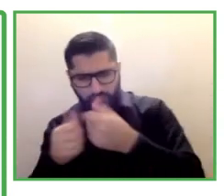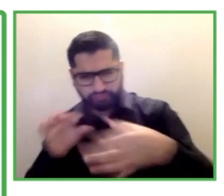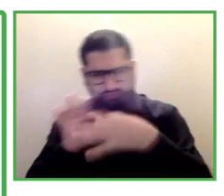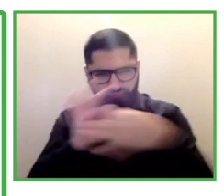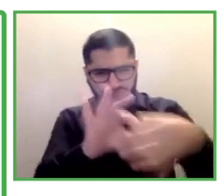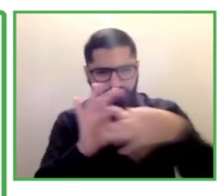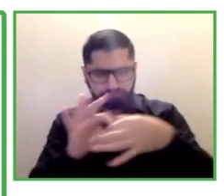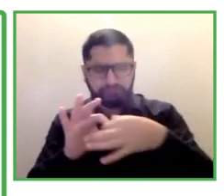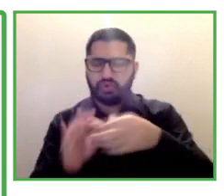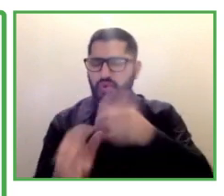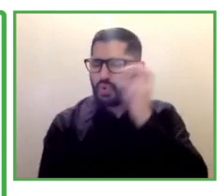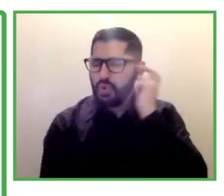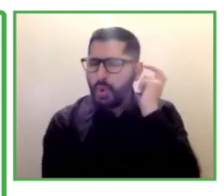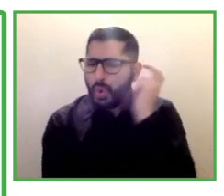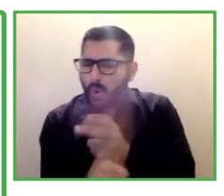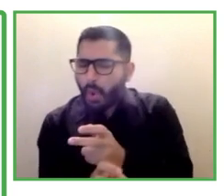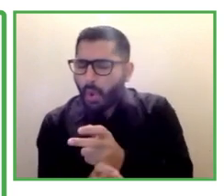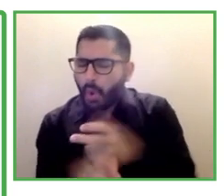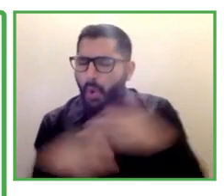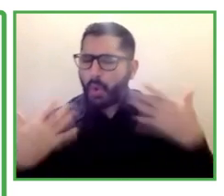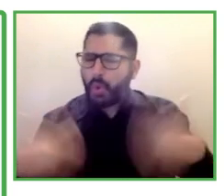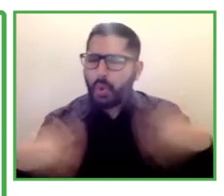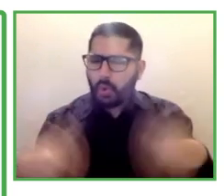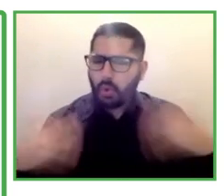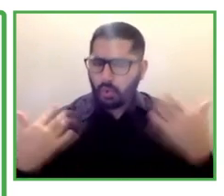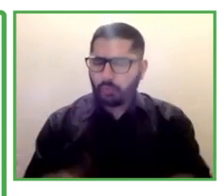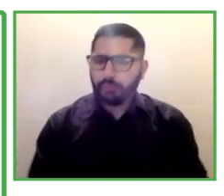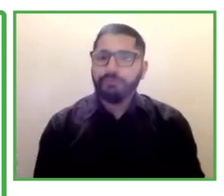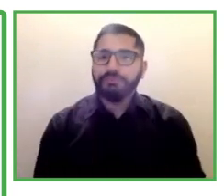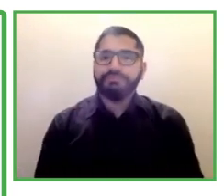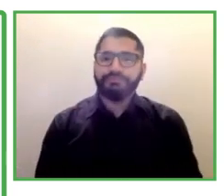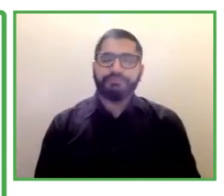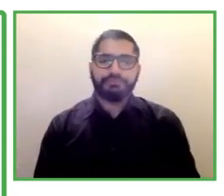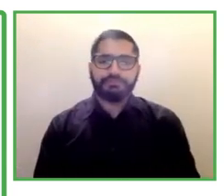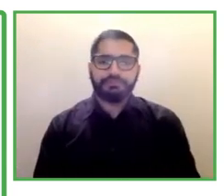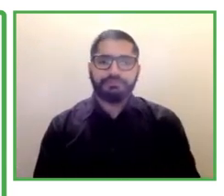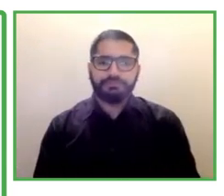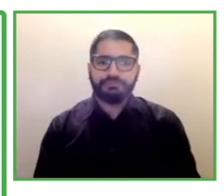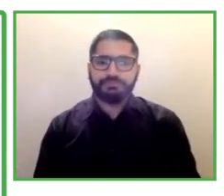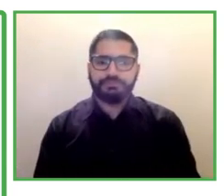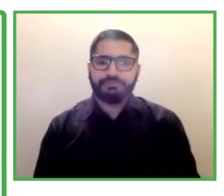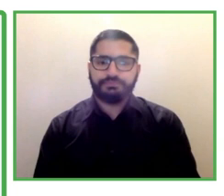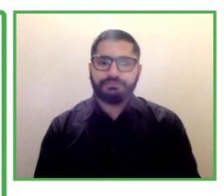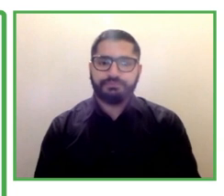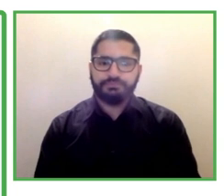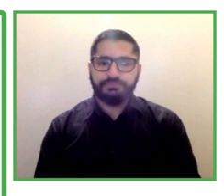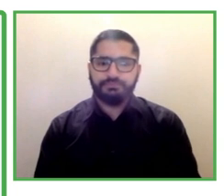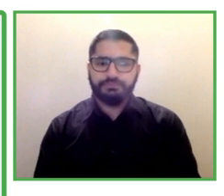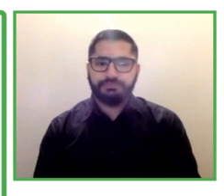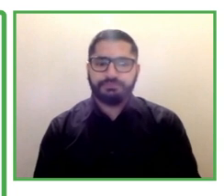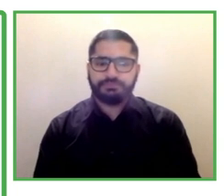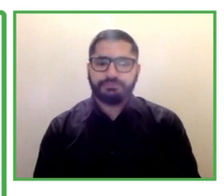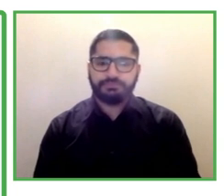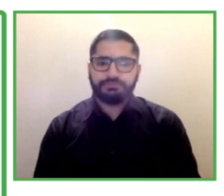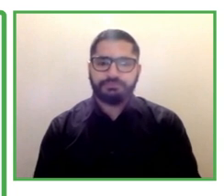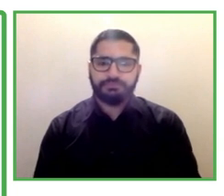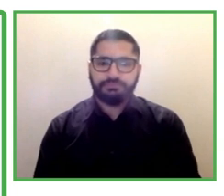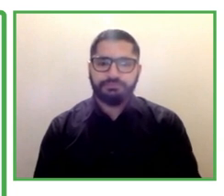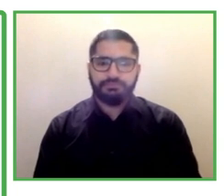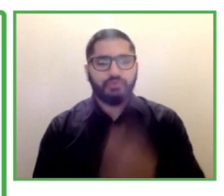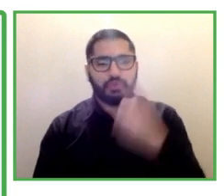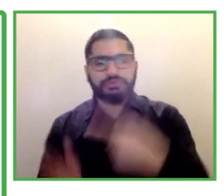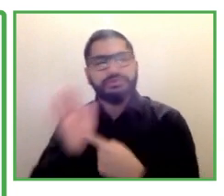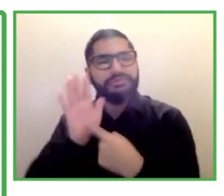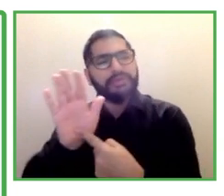of the workplace, all of a sudden understand that now that remote employment is possible, they can be in the game